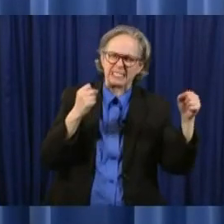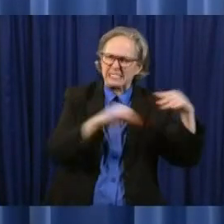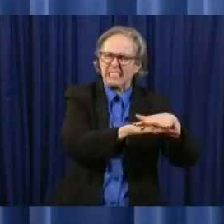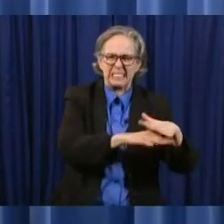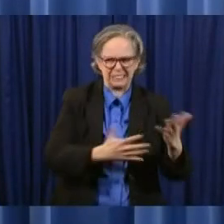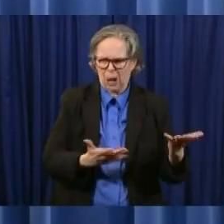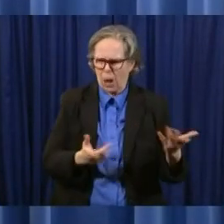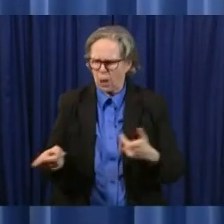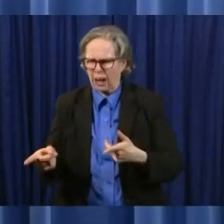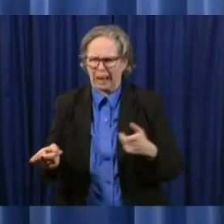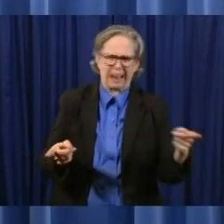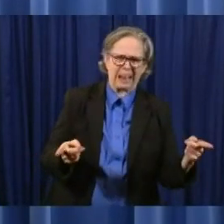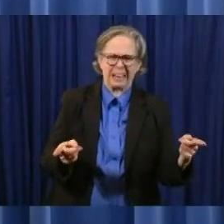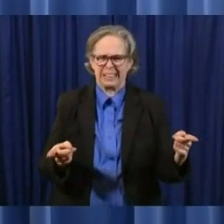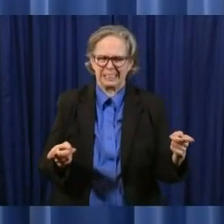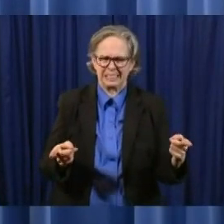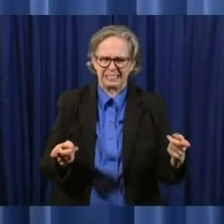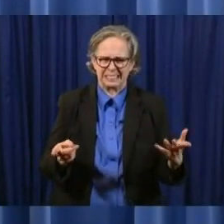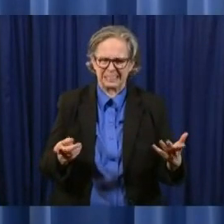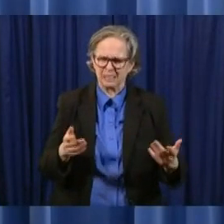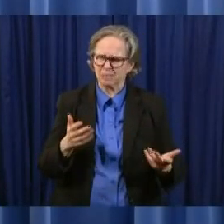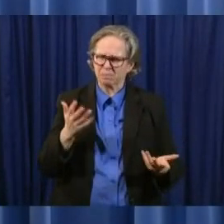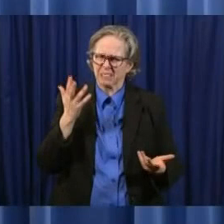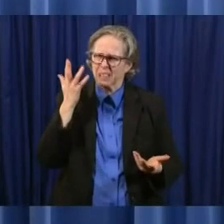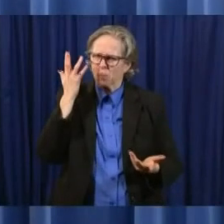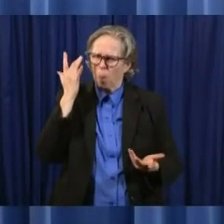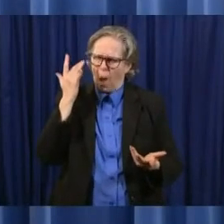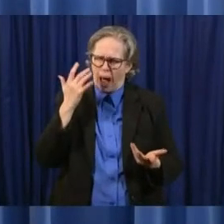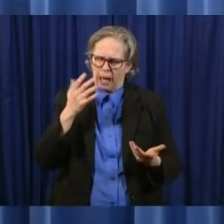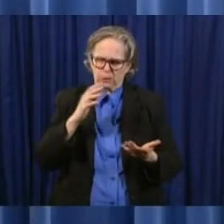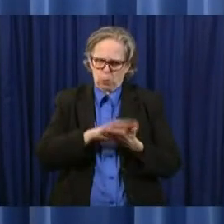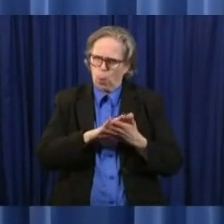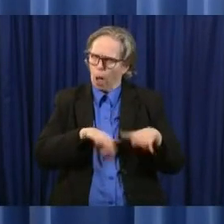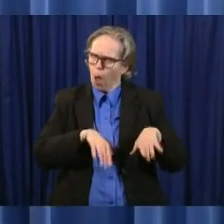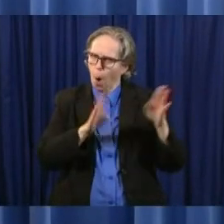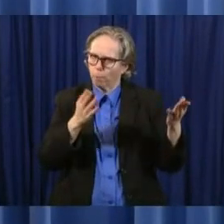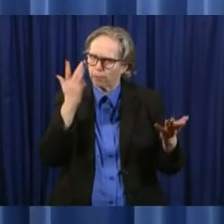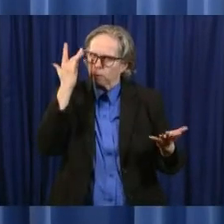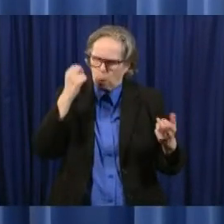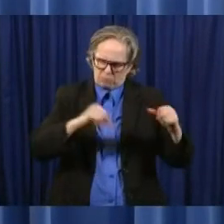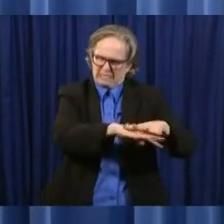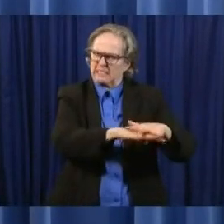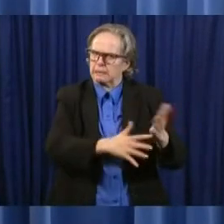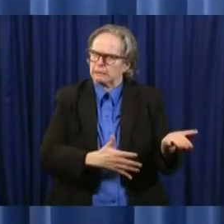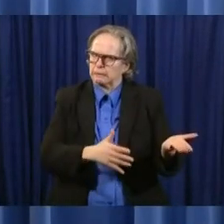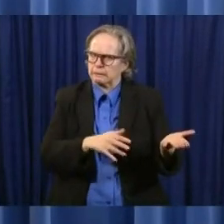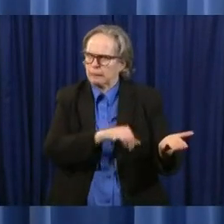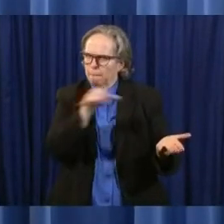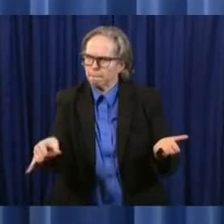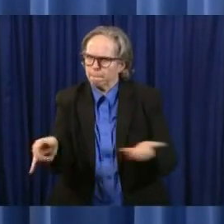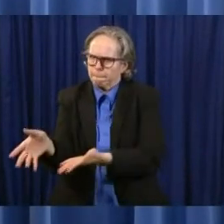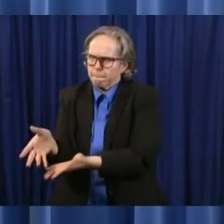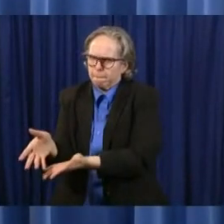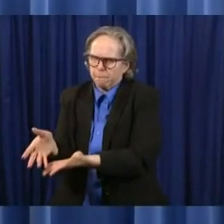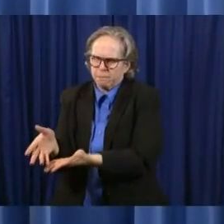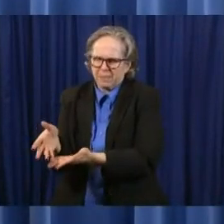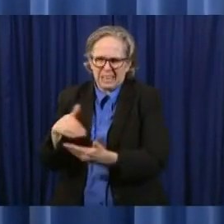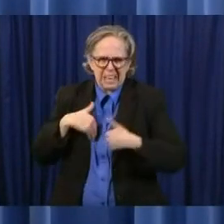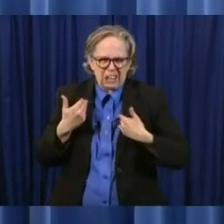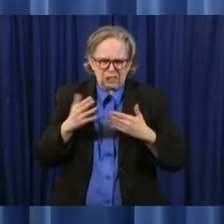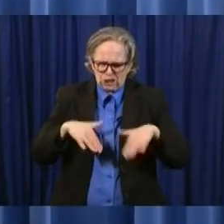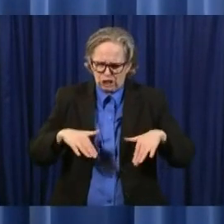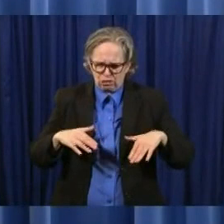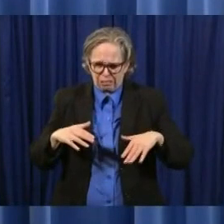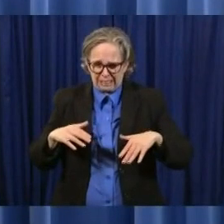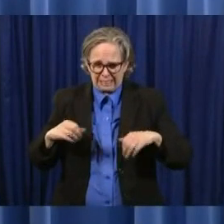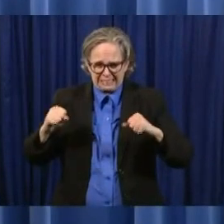is not in session and as we talked about yesterday is bringing people together young kids together uh who may all